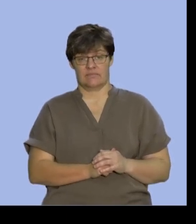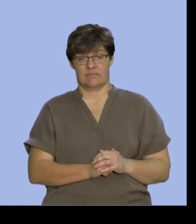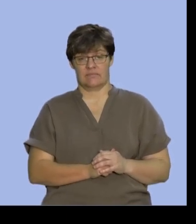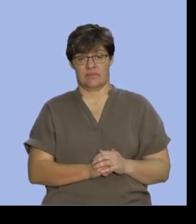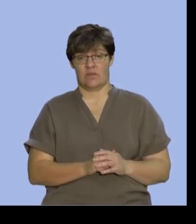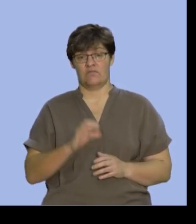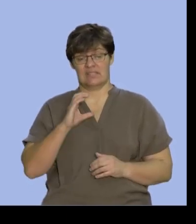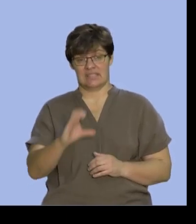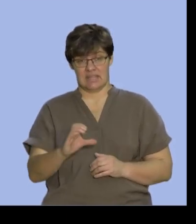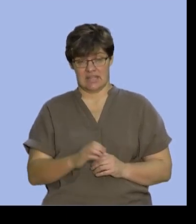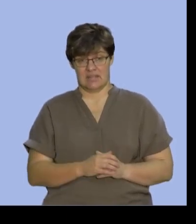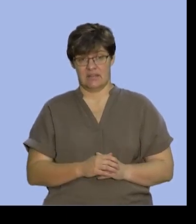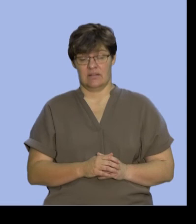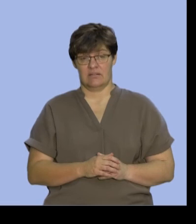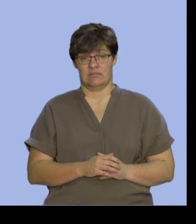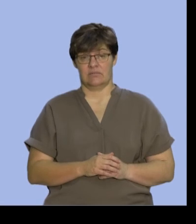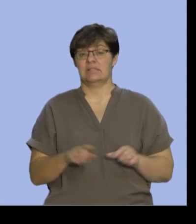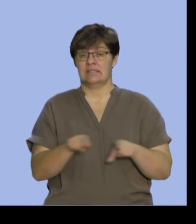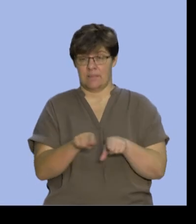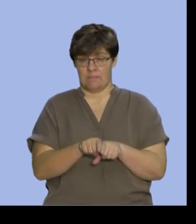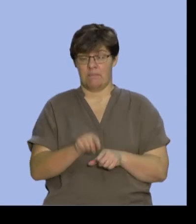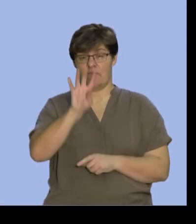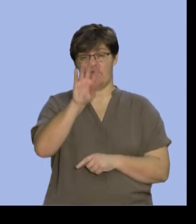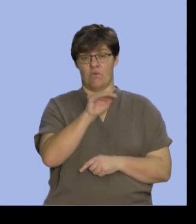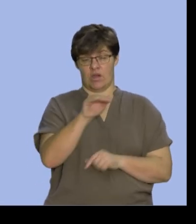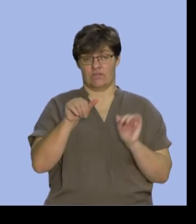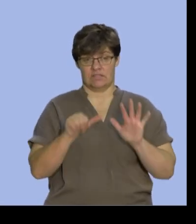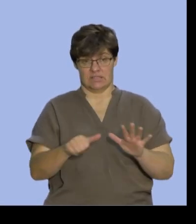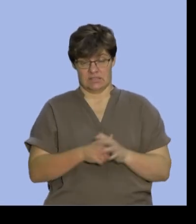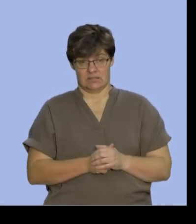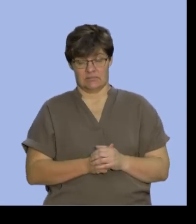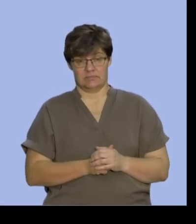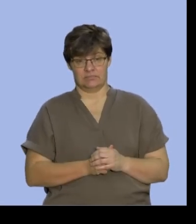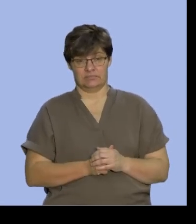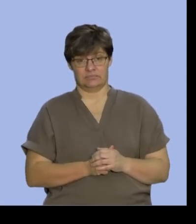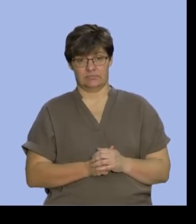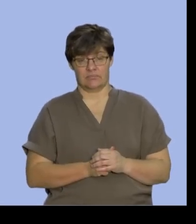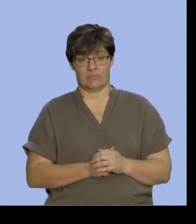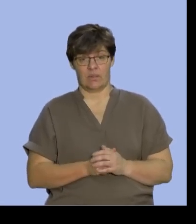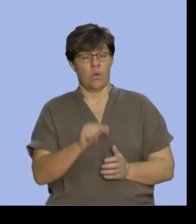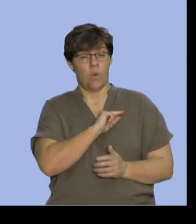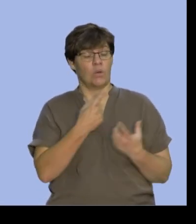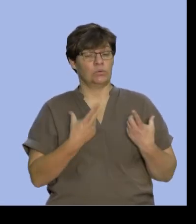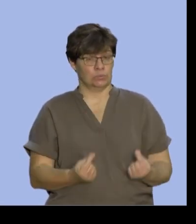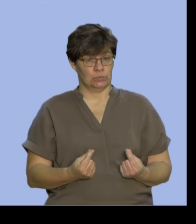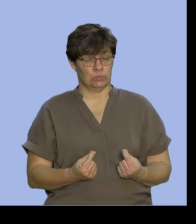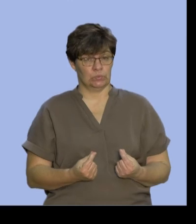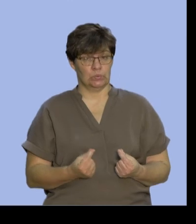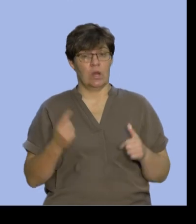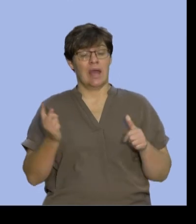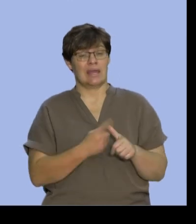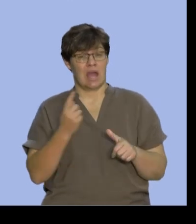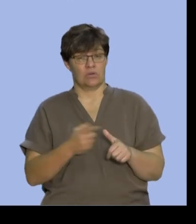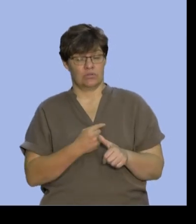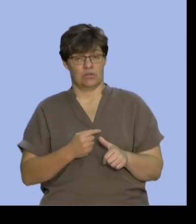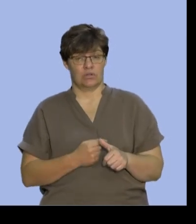C is also four out of six now notice because we've done that we've counted the three and